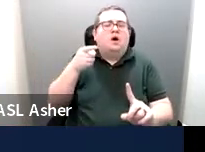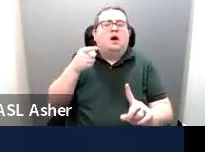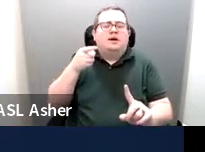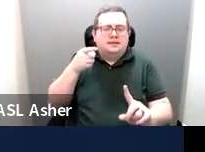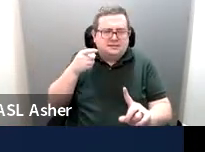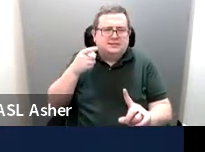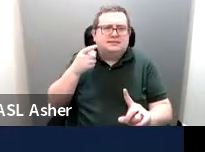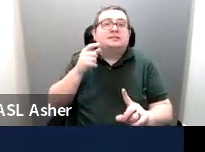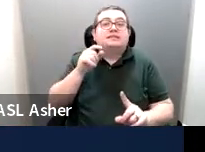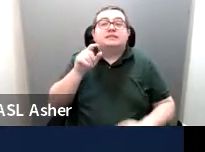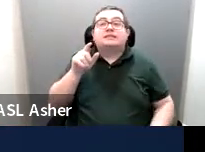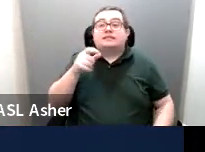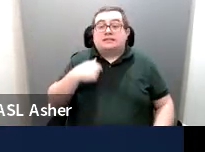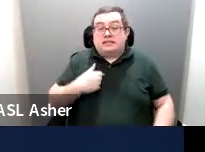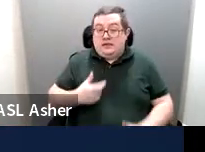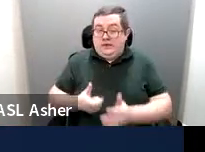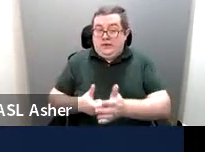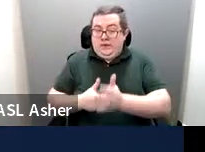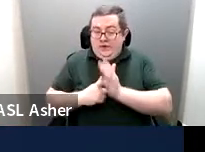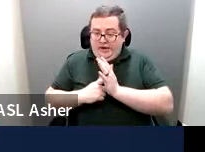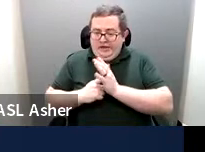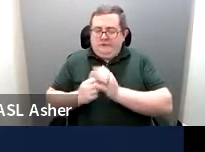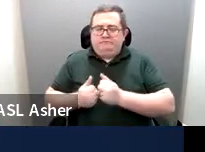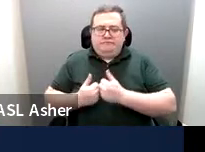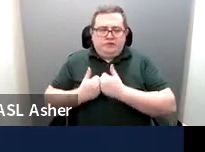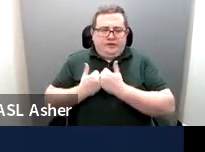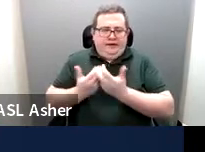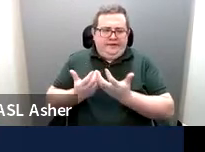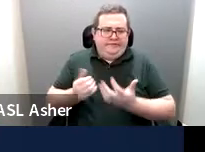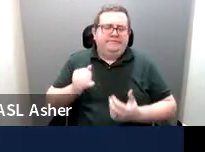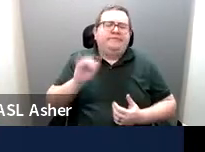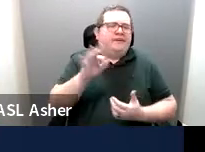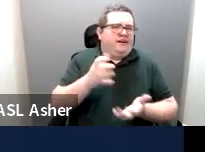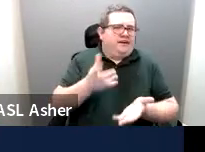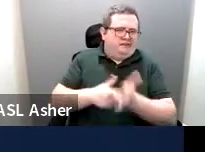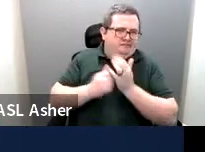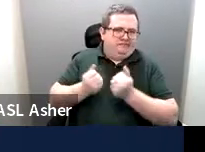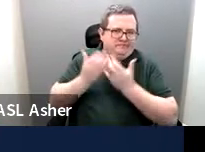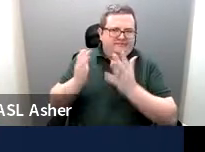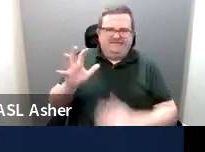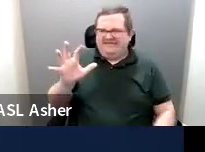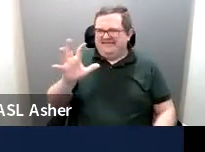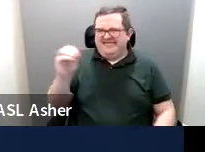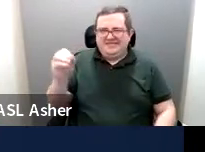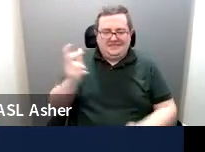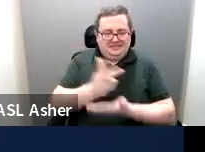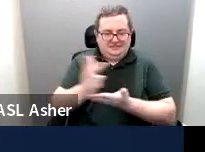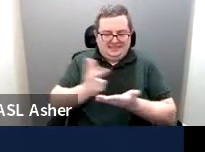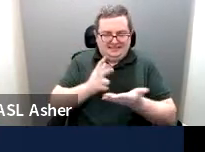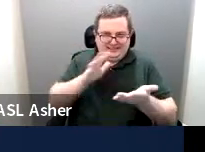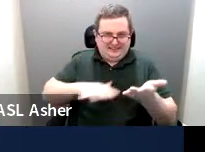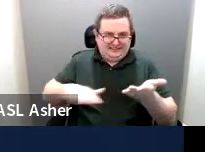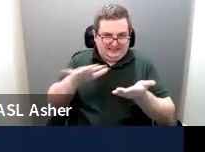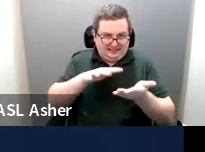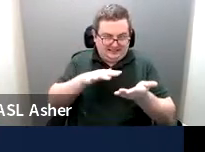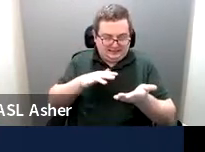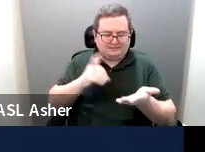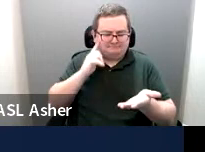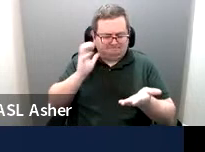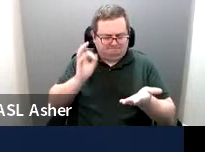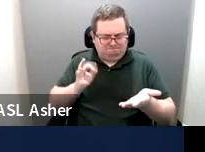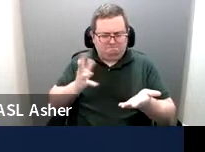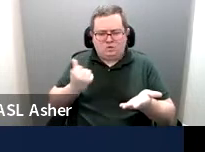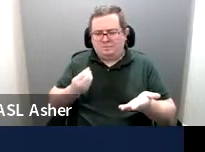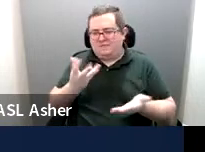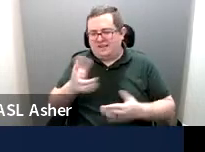if you're only required to provide, like if you have a requirement to provide 50 spaces in this lot and you decide to